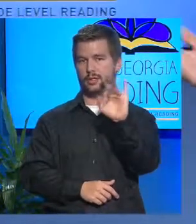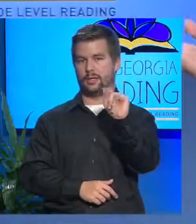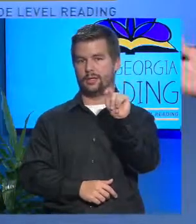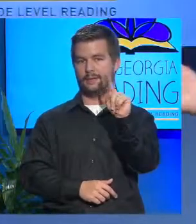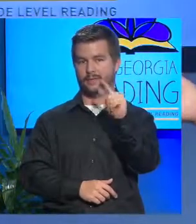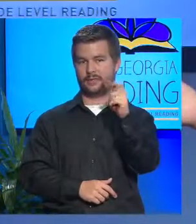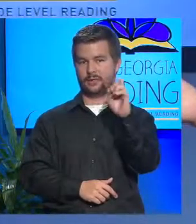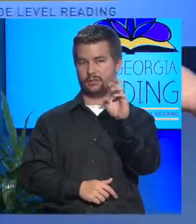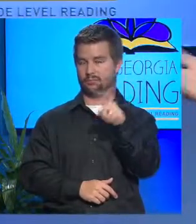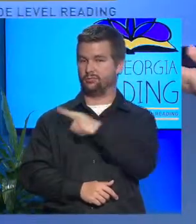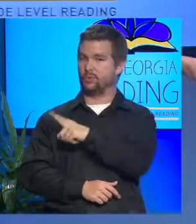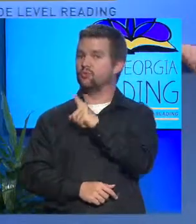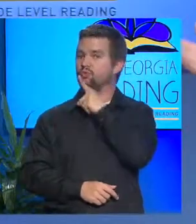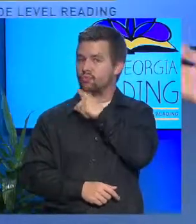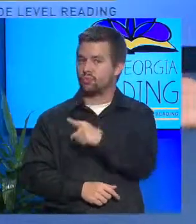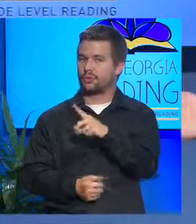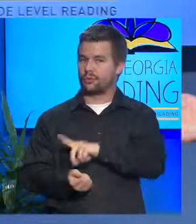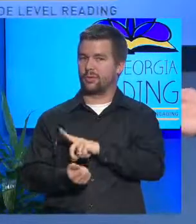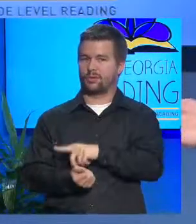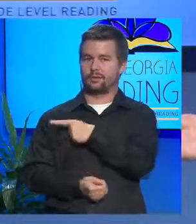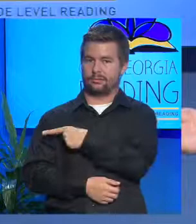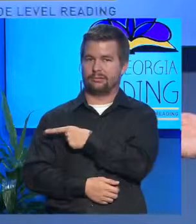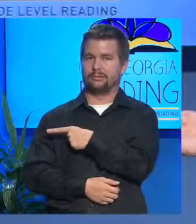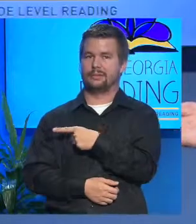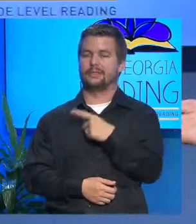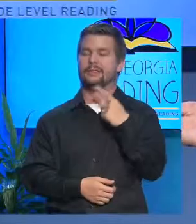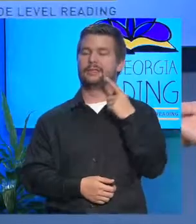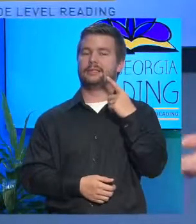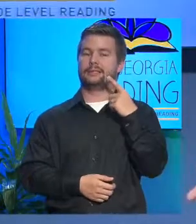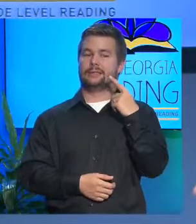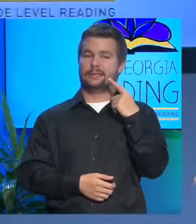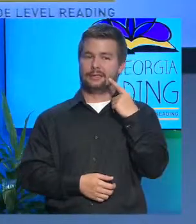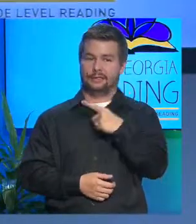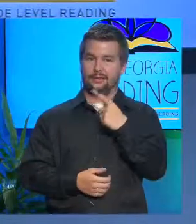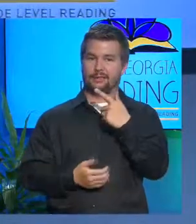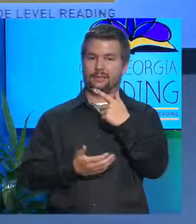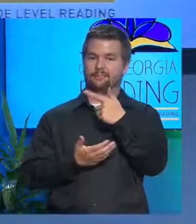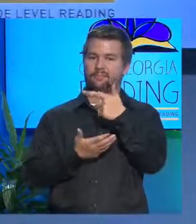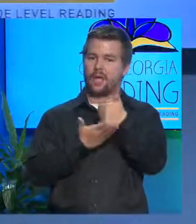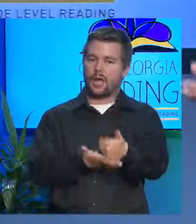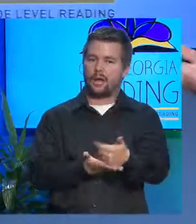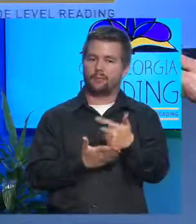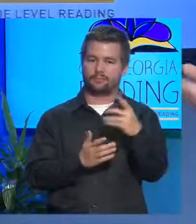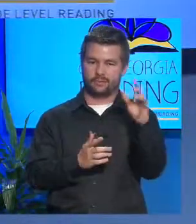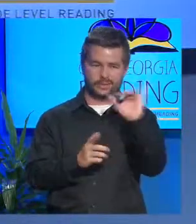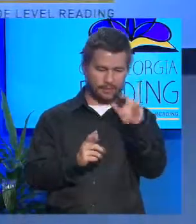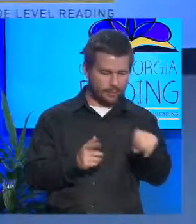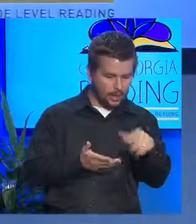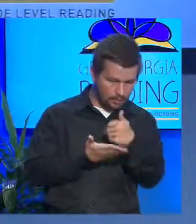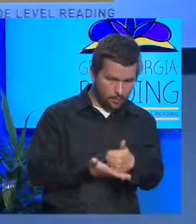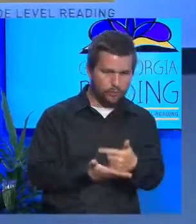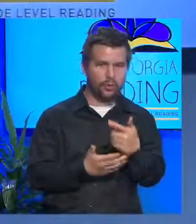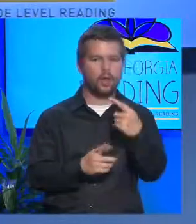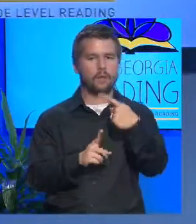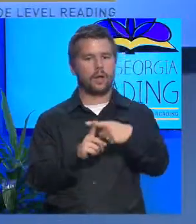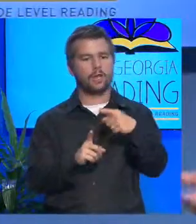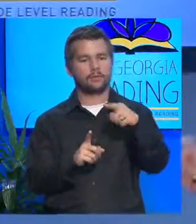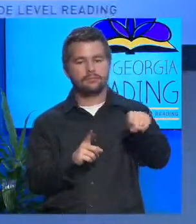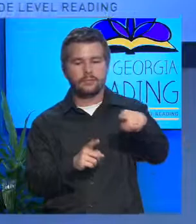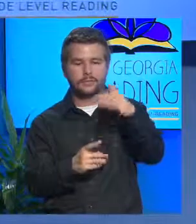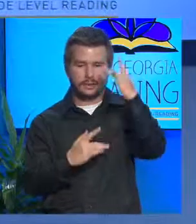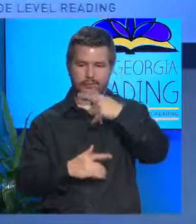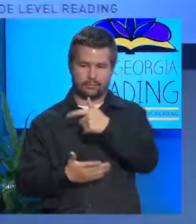real doctor, and she helps people not only like you, but she helps people who are sick.